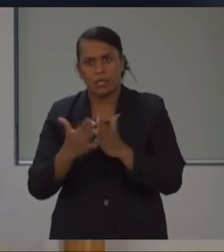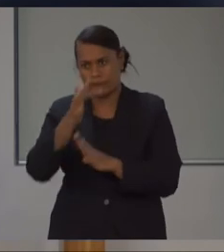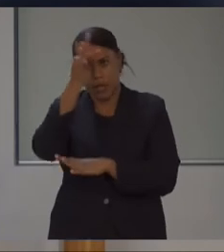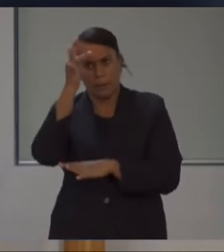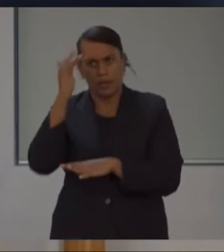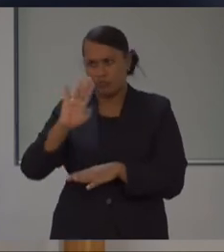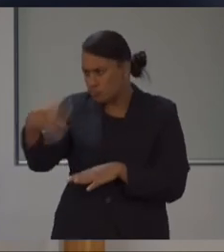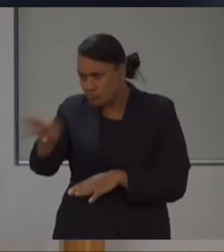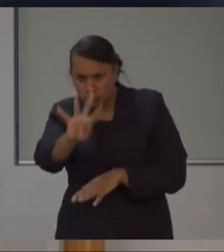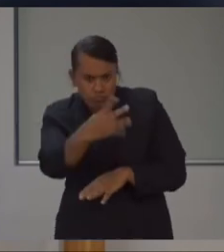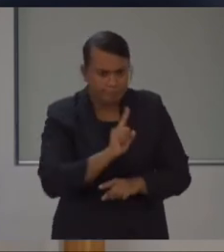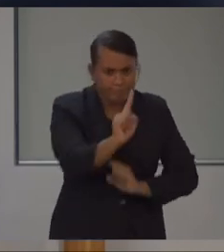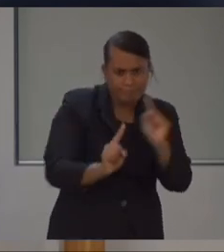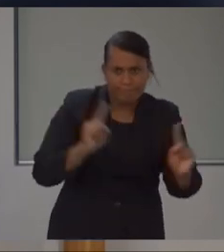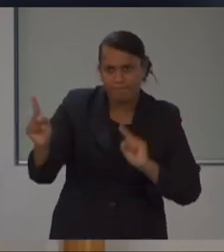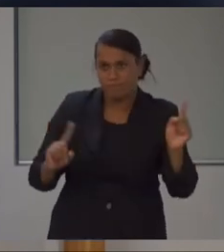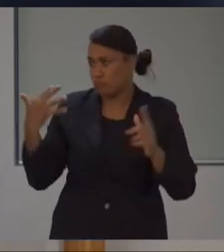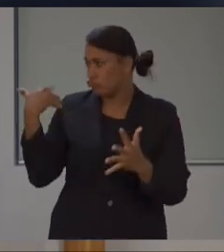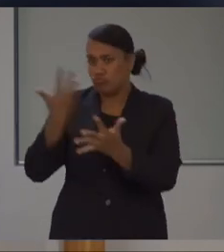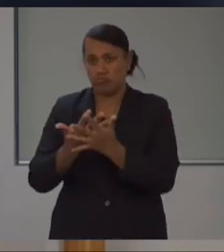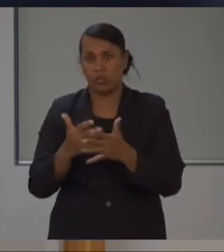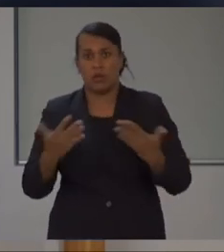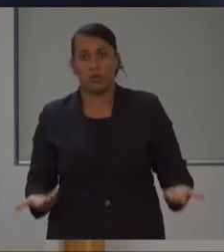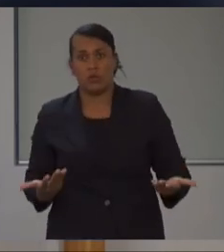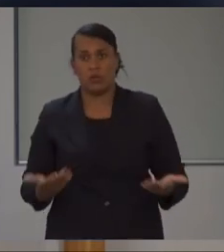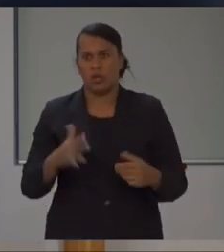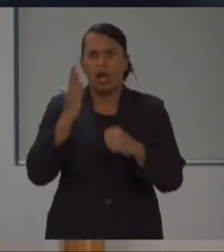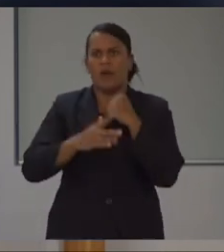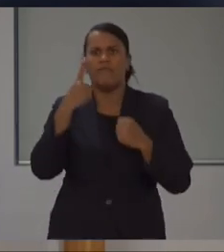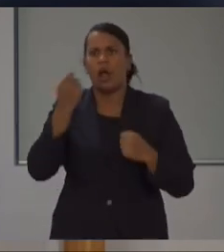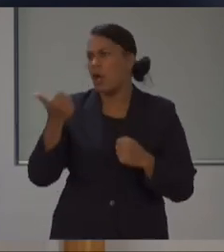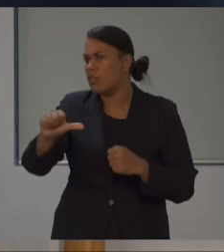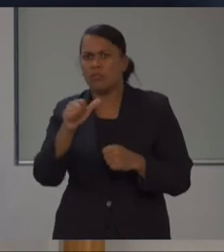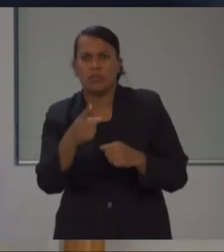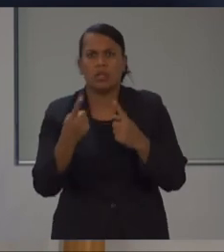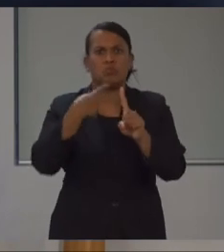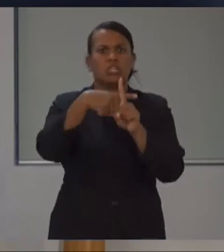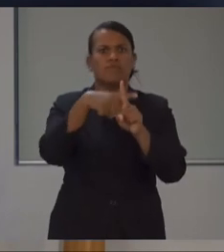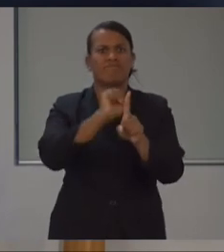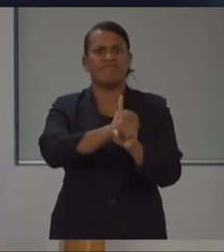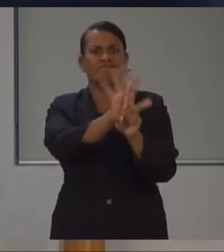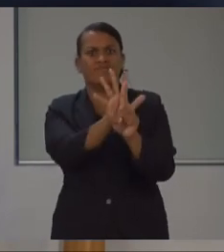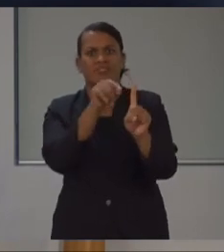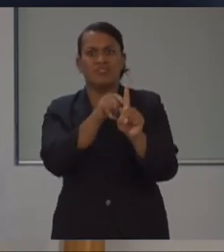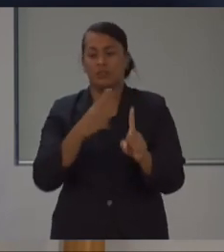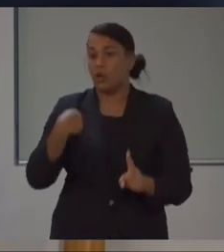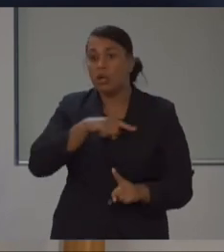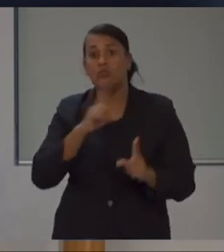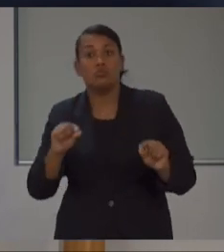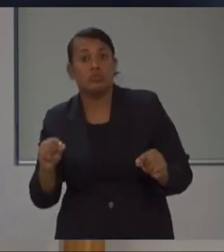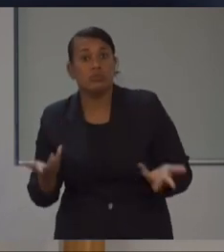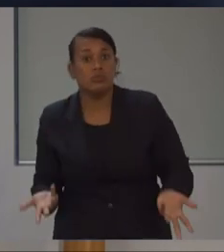far till now, we haven't been able for the test to find another positive case. What remains at the moment, what we do know,